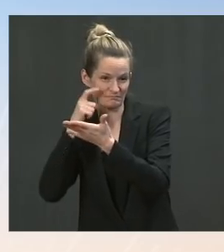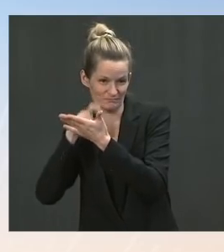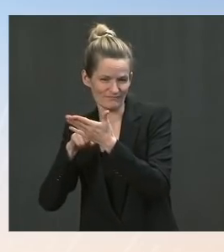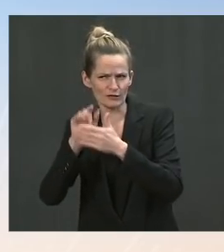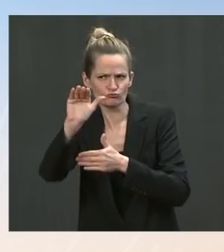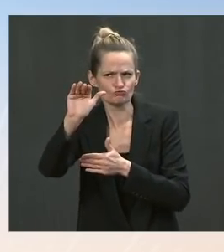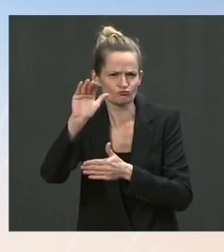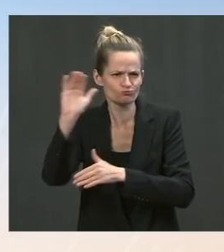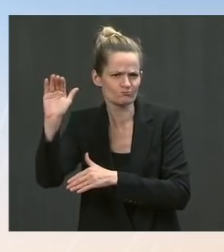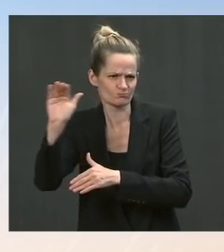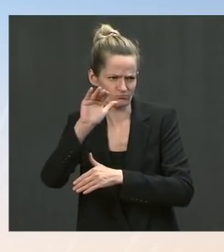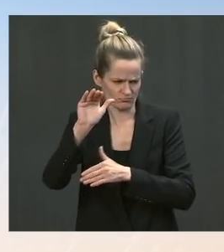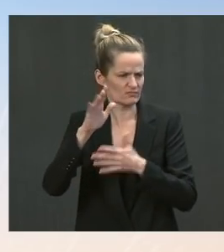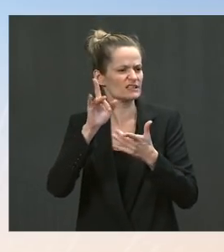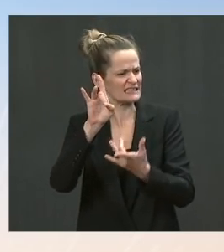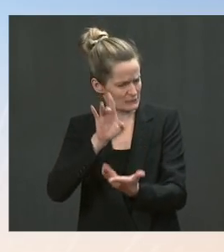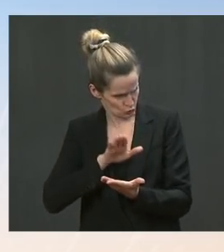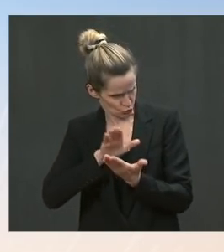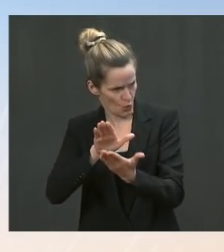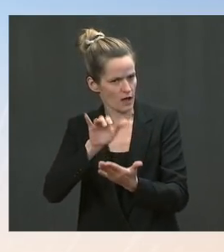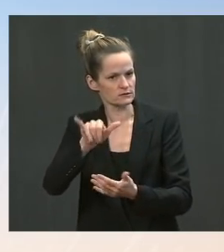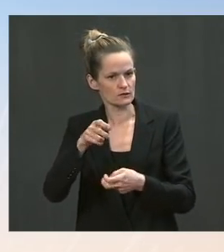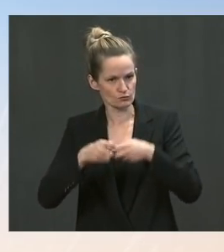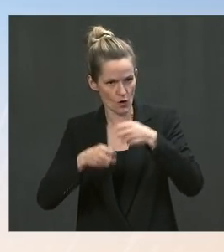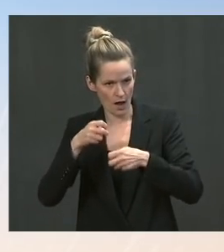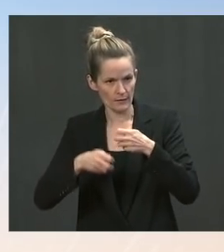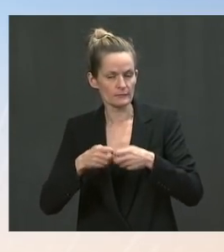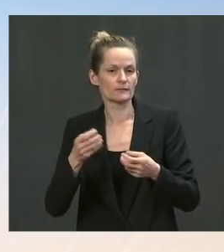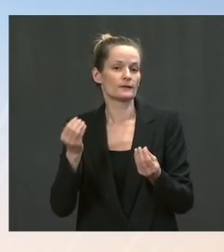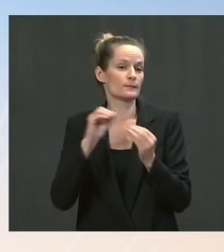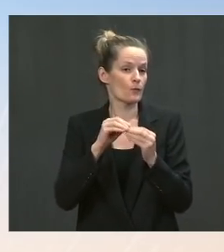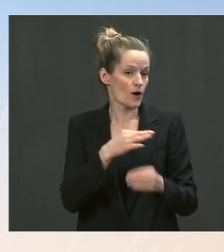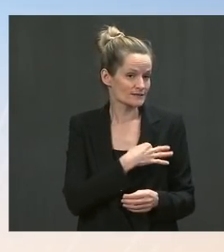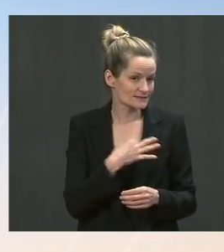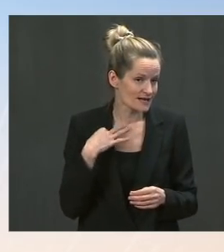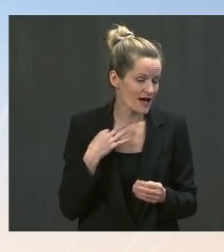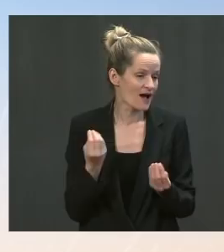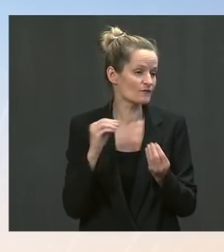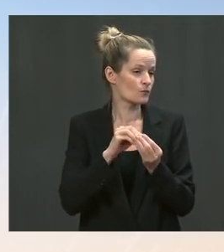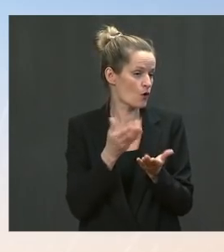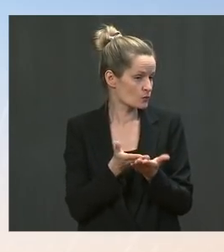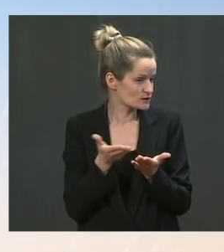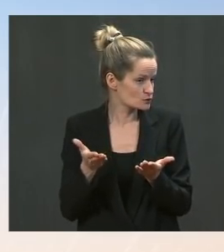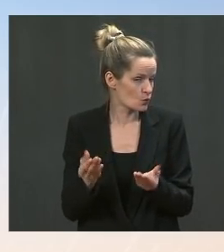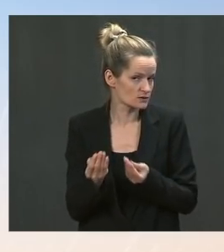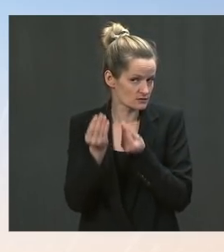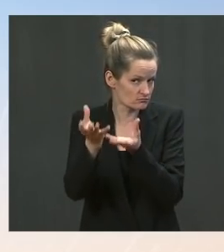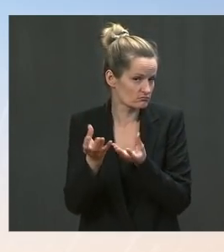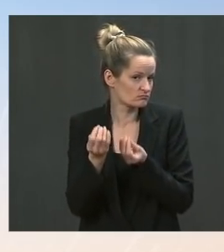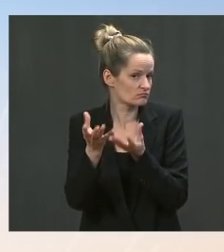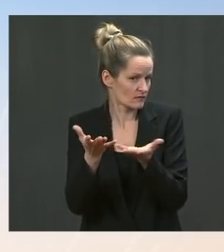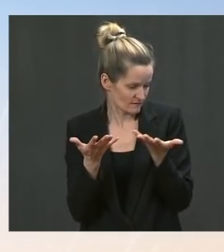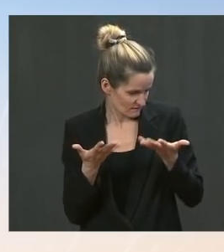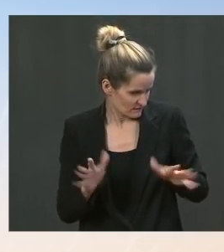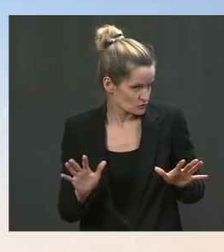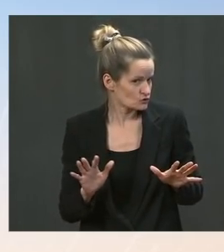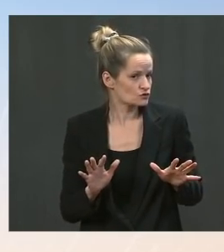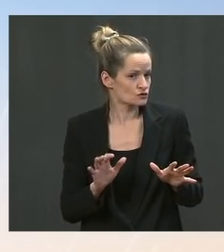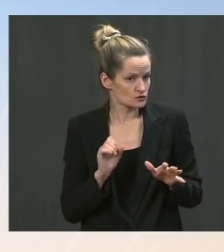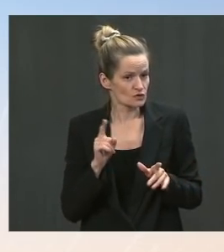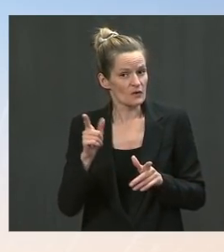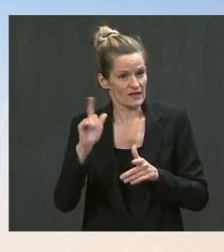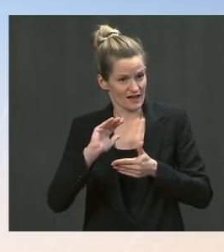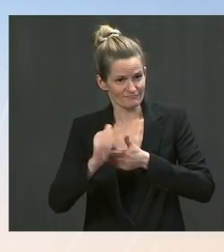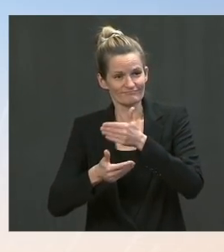that is providing additional personnel, additional resources. That has been the ongoing case throughout the last several